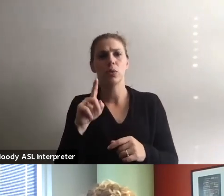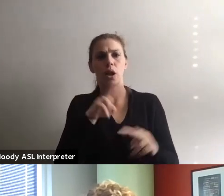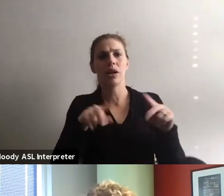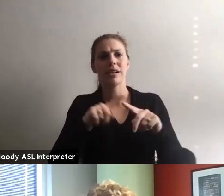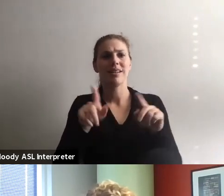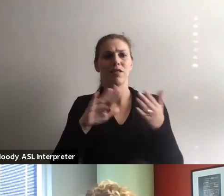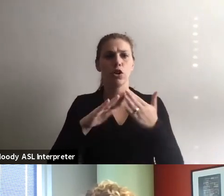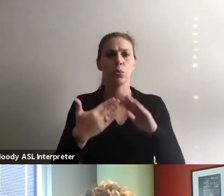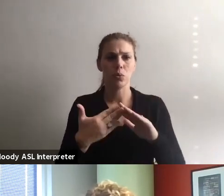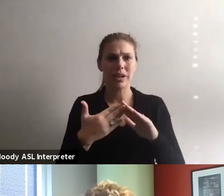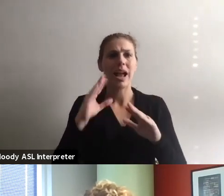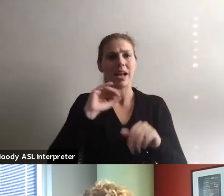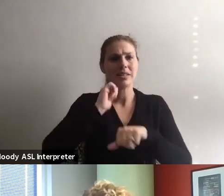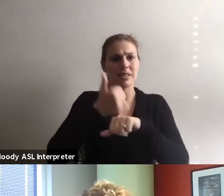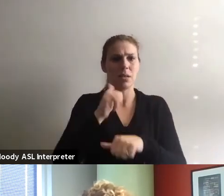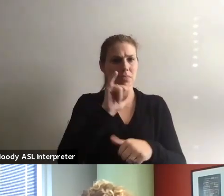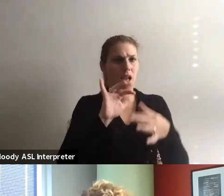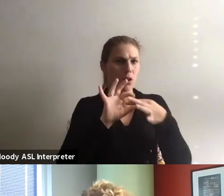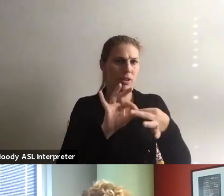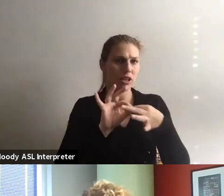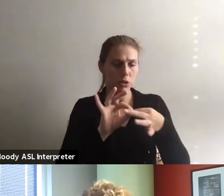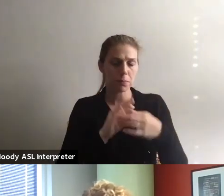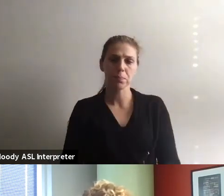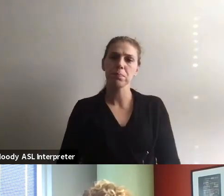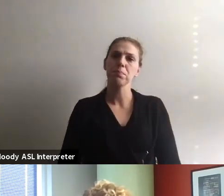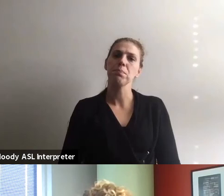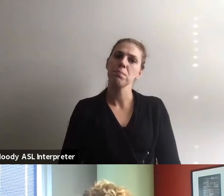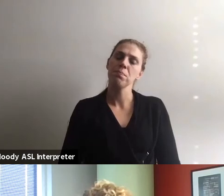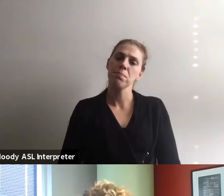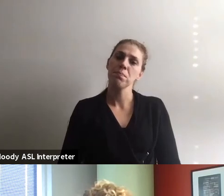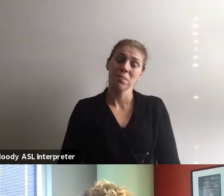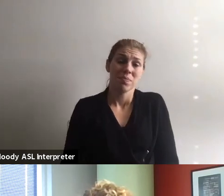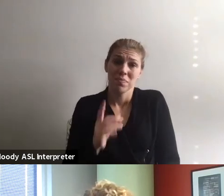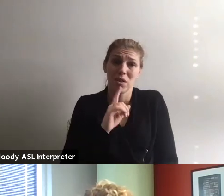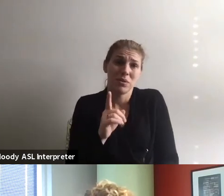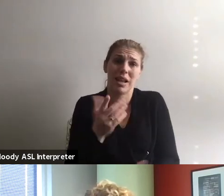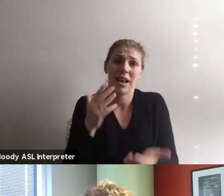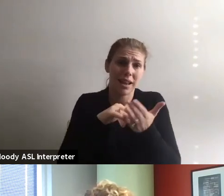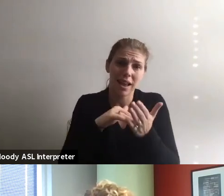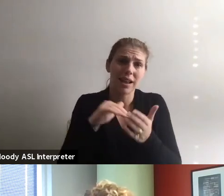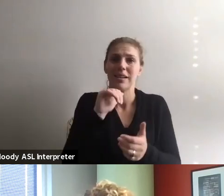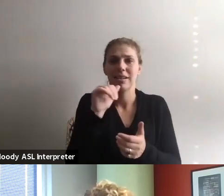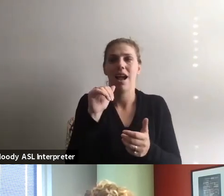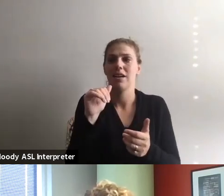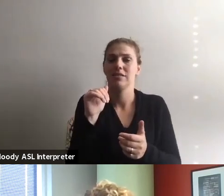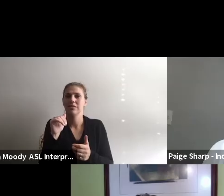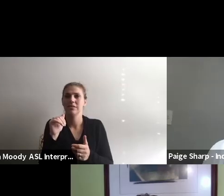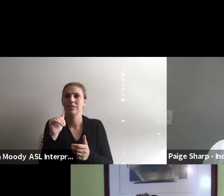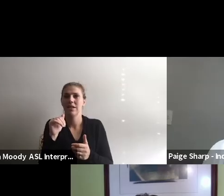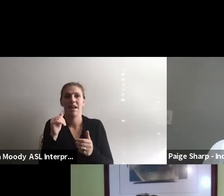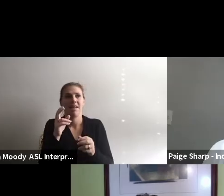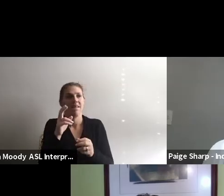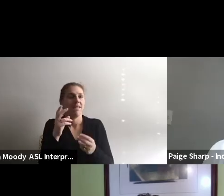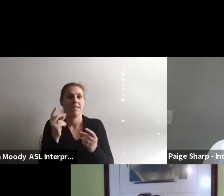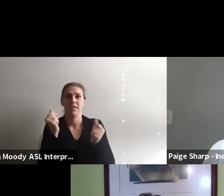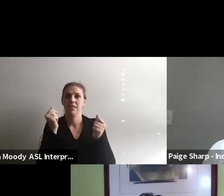community and establish that relationship, um, and it's, again, it's not going to be really a fast way